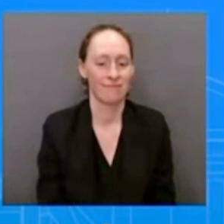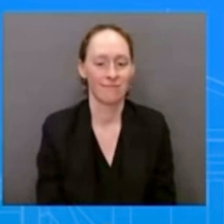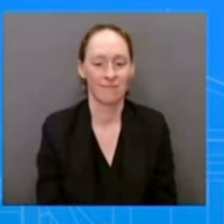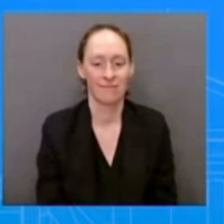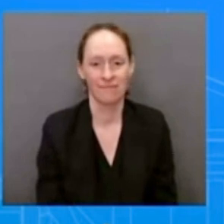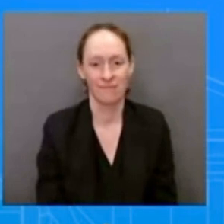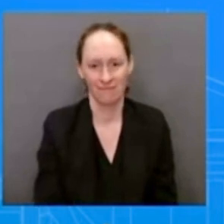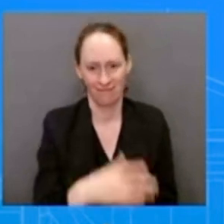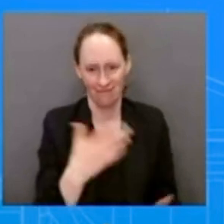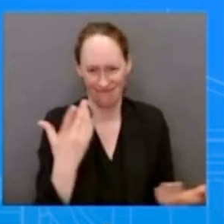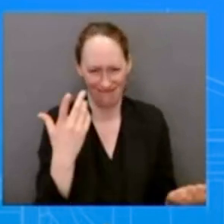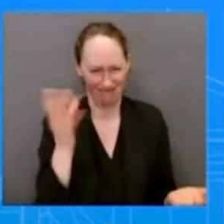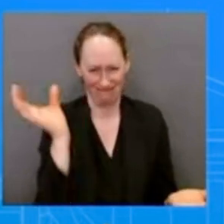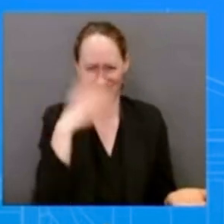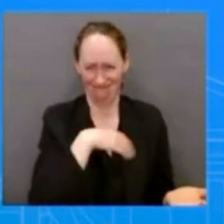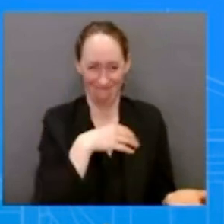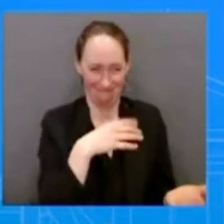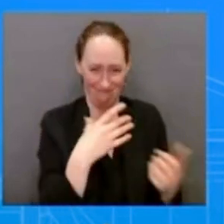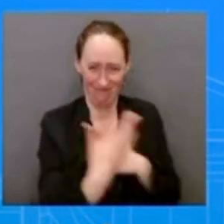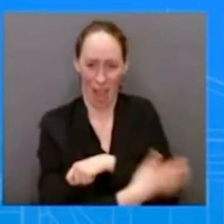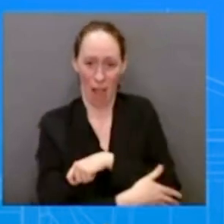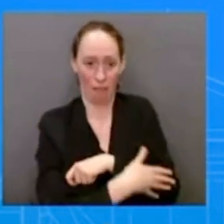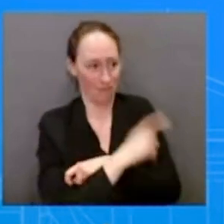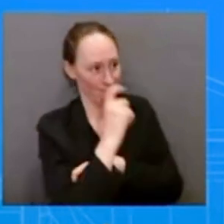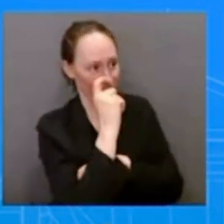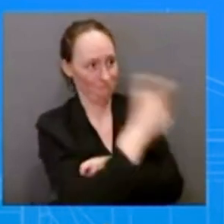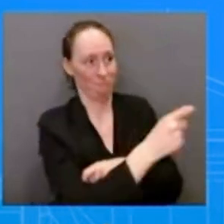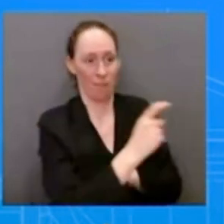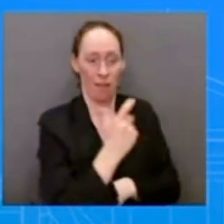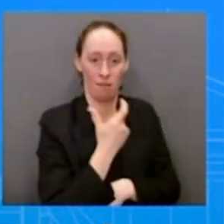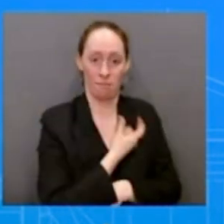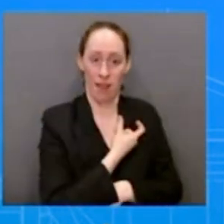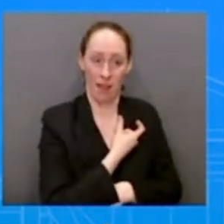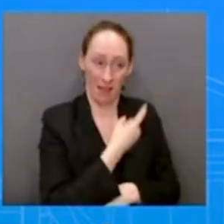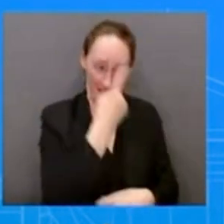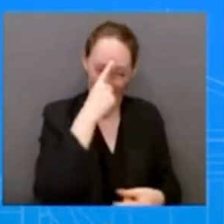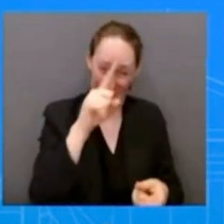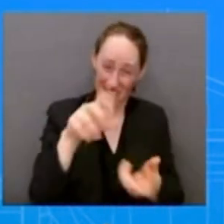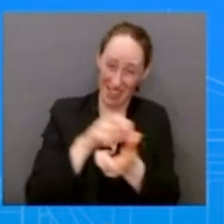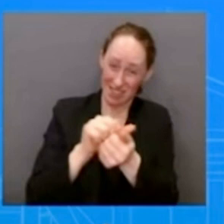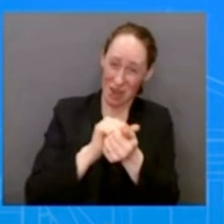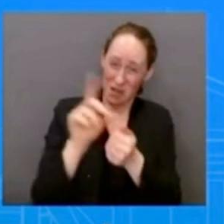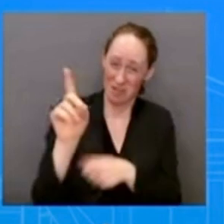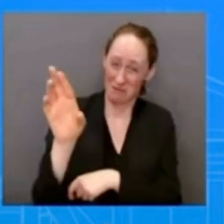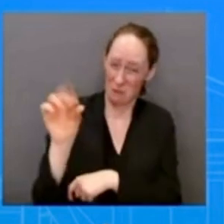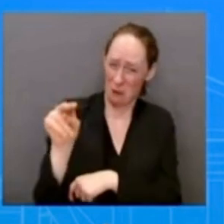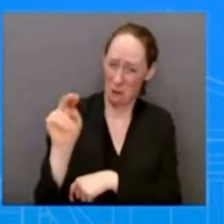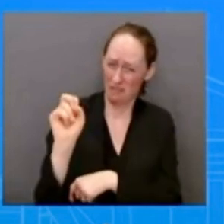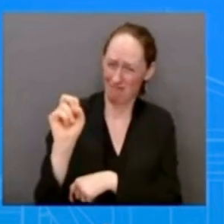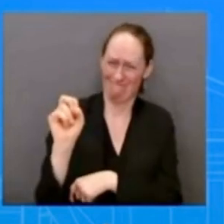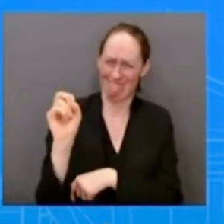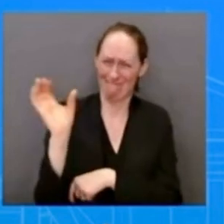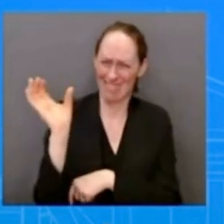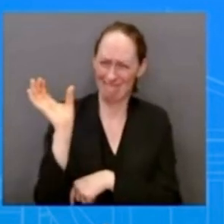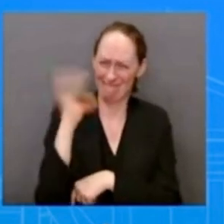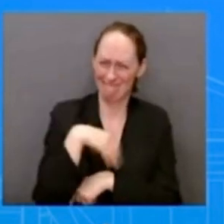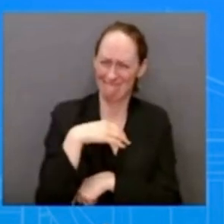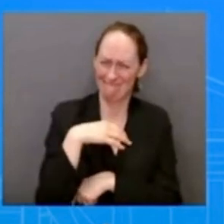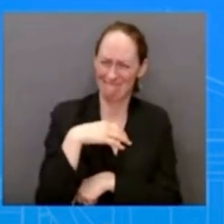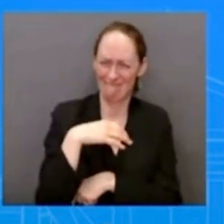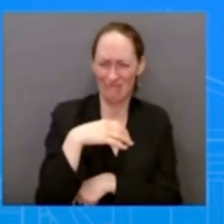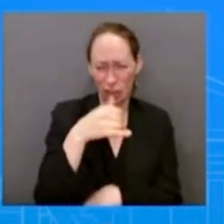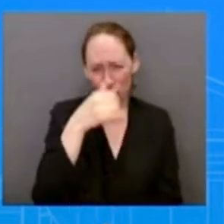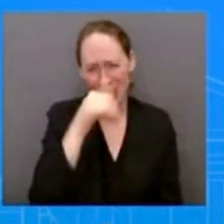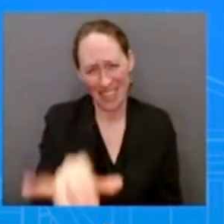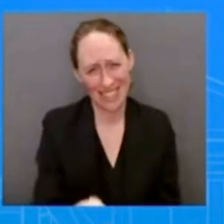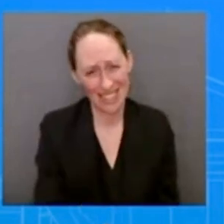guess they got a different a different definition of it uh it's ludicrous it's insulting um now we don't know whether that